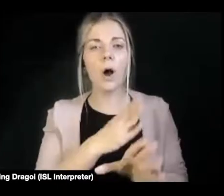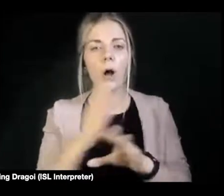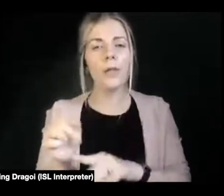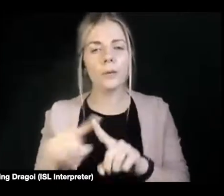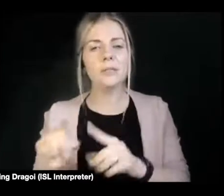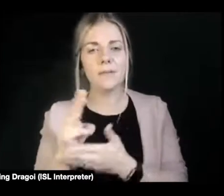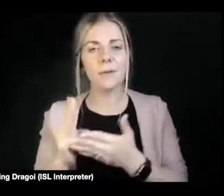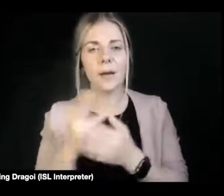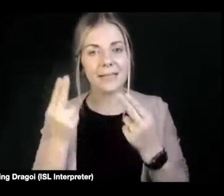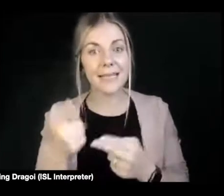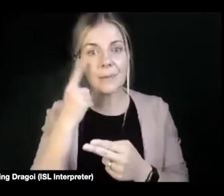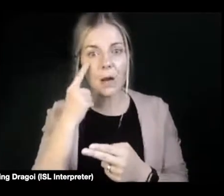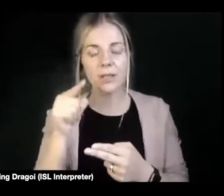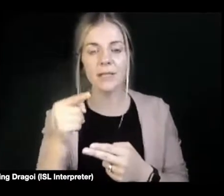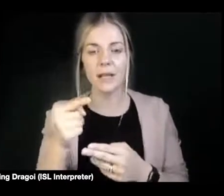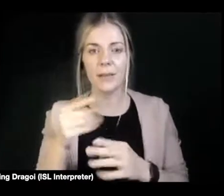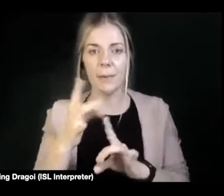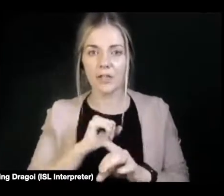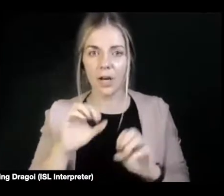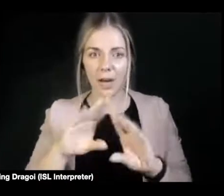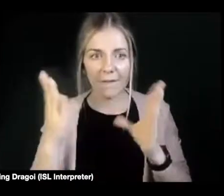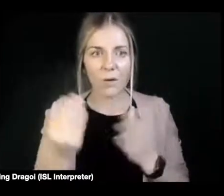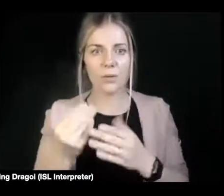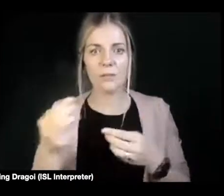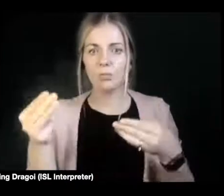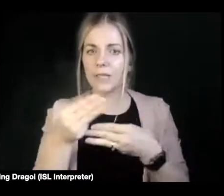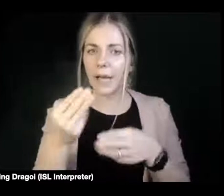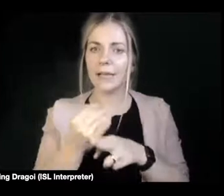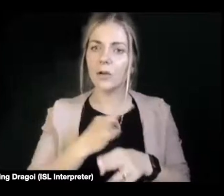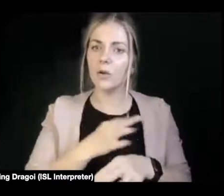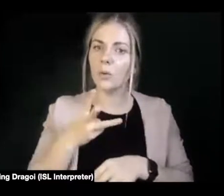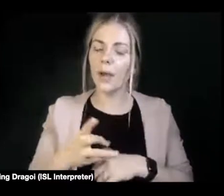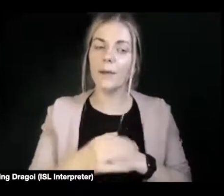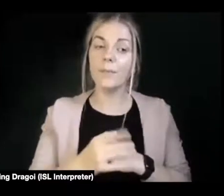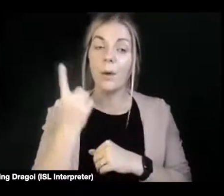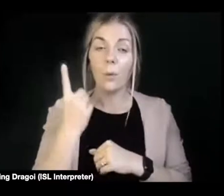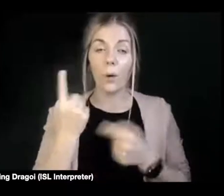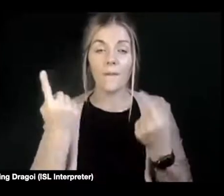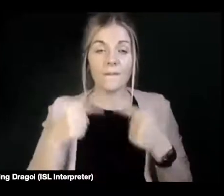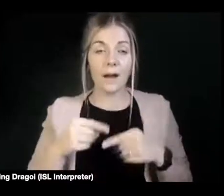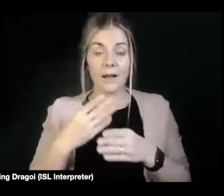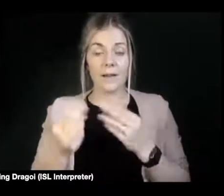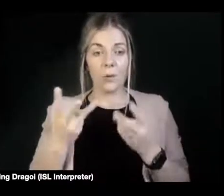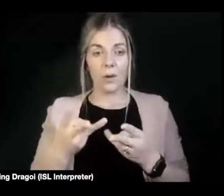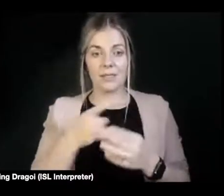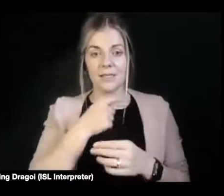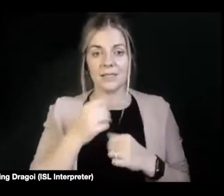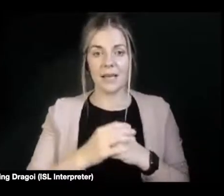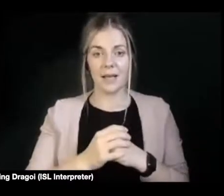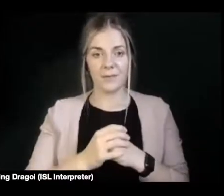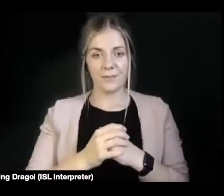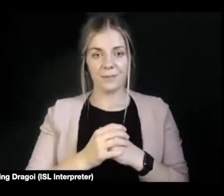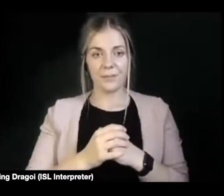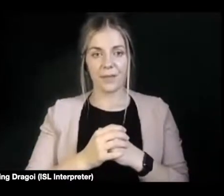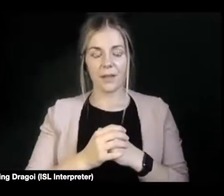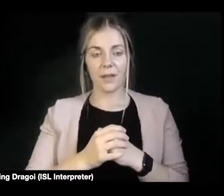protected in a good way. But there's one final thing is in